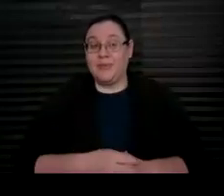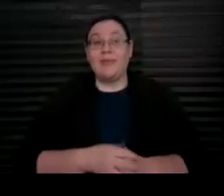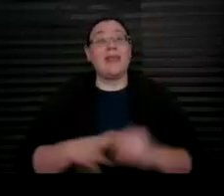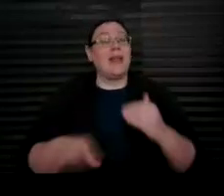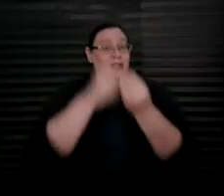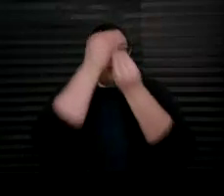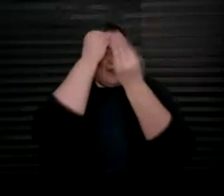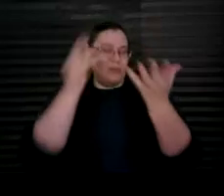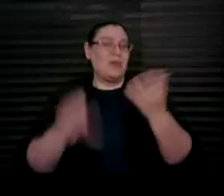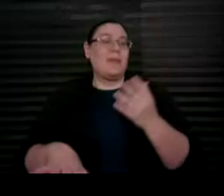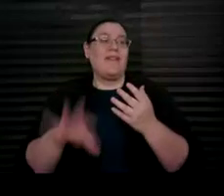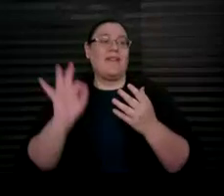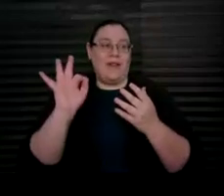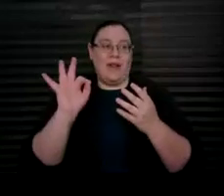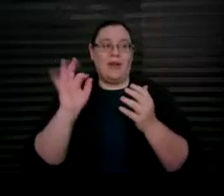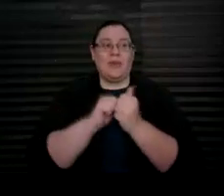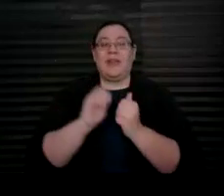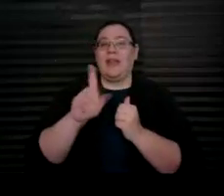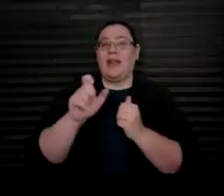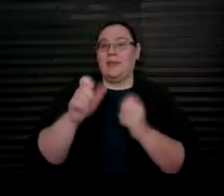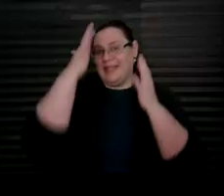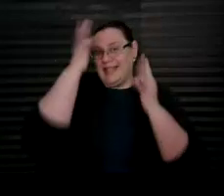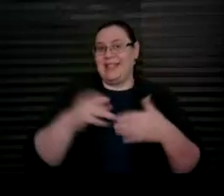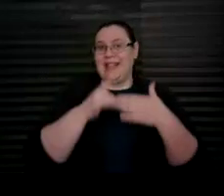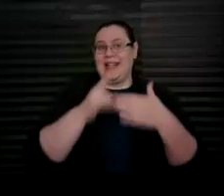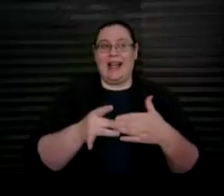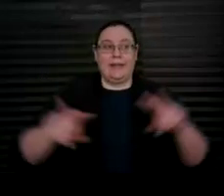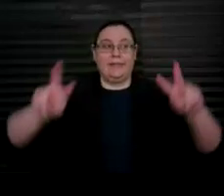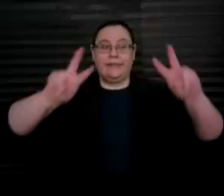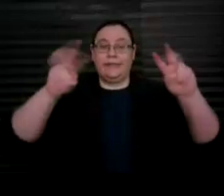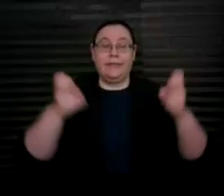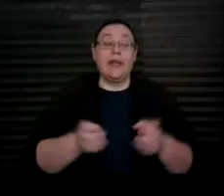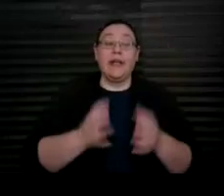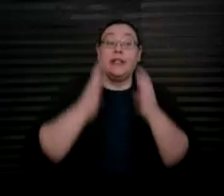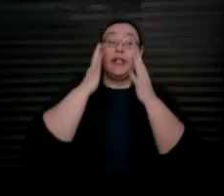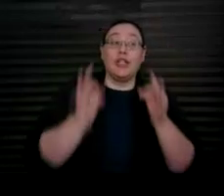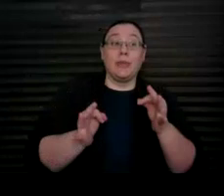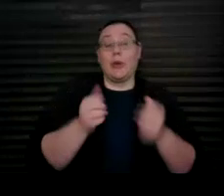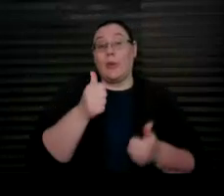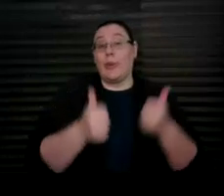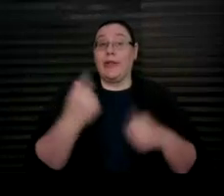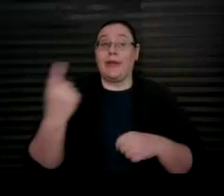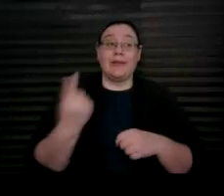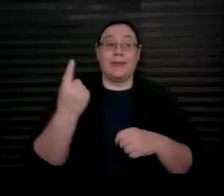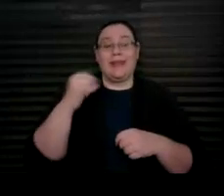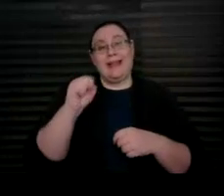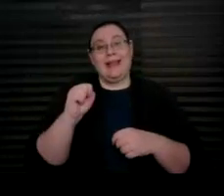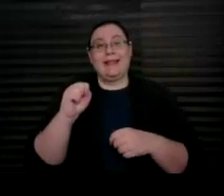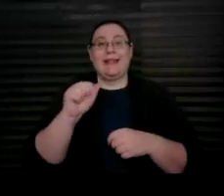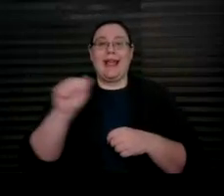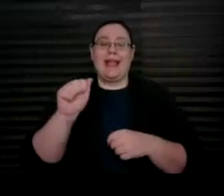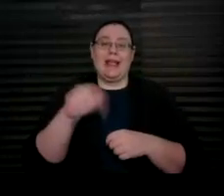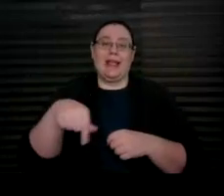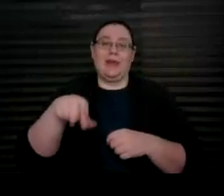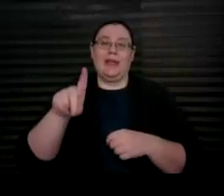is available with the ABLE Decision Guide titled, Determining Whether Something is a Qualified Disability